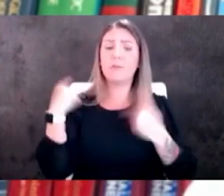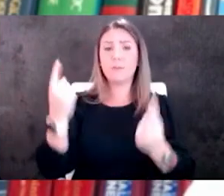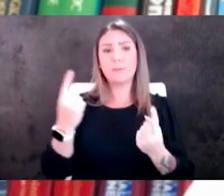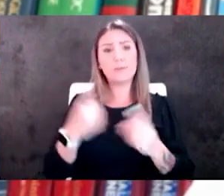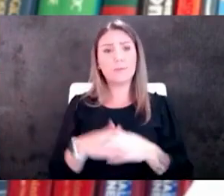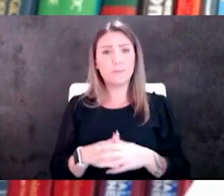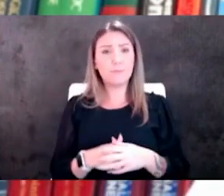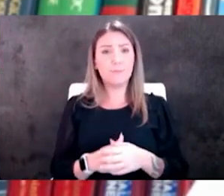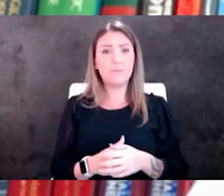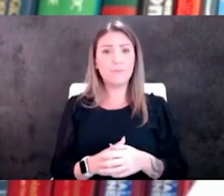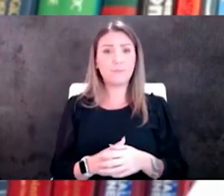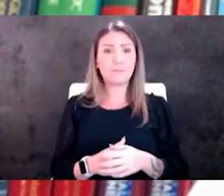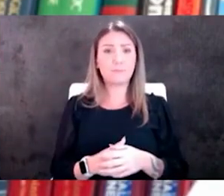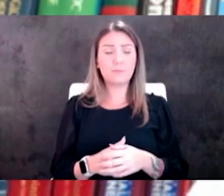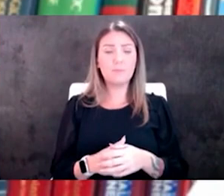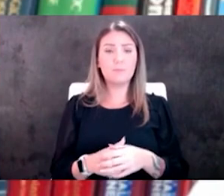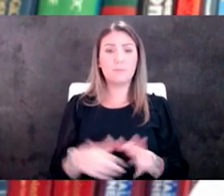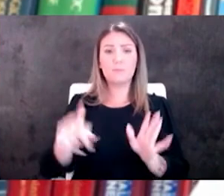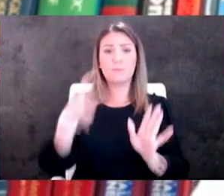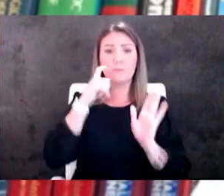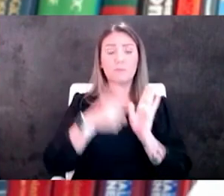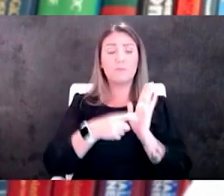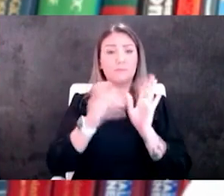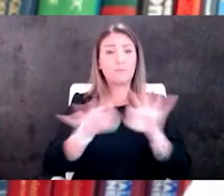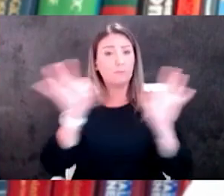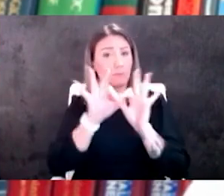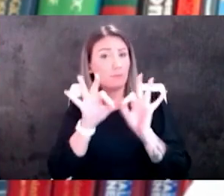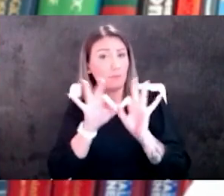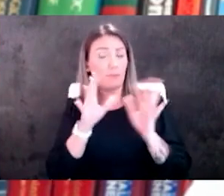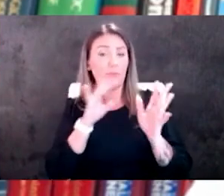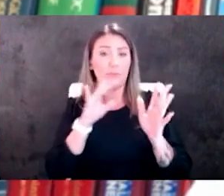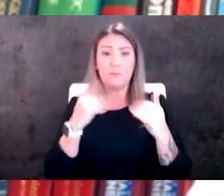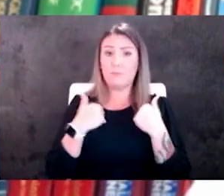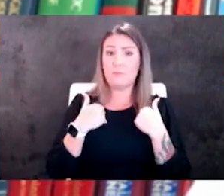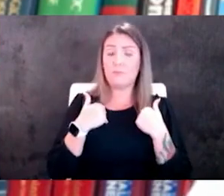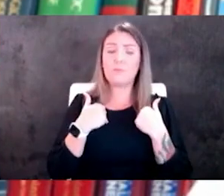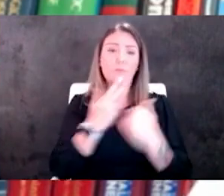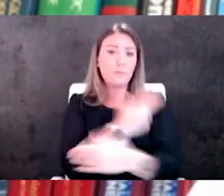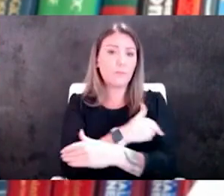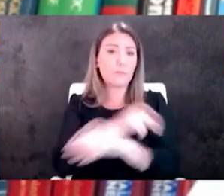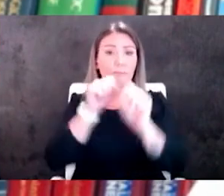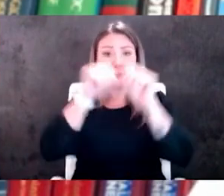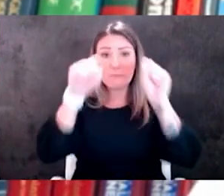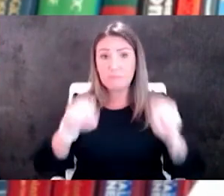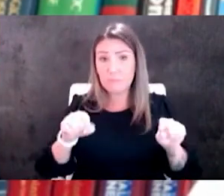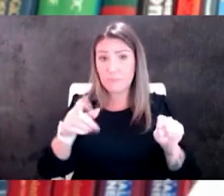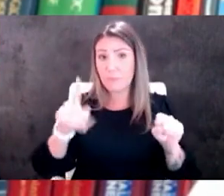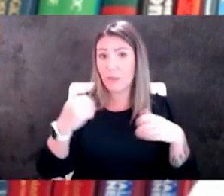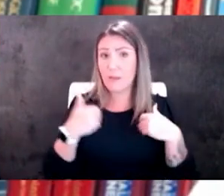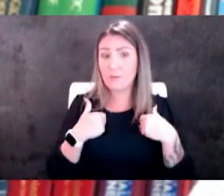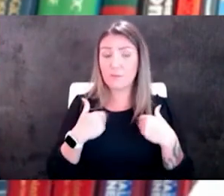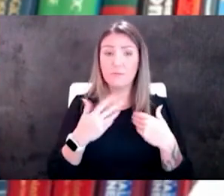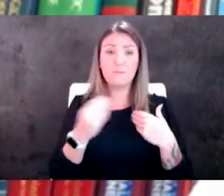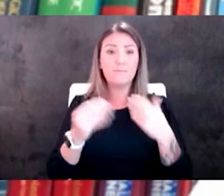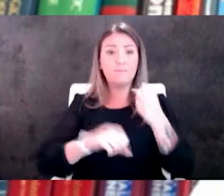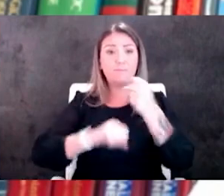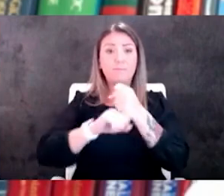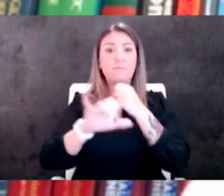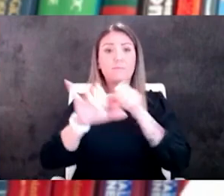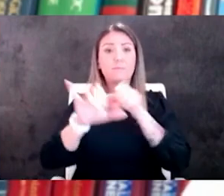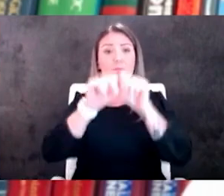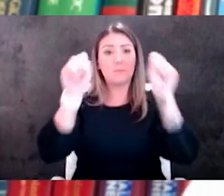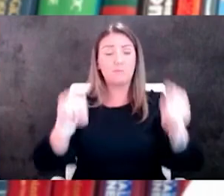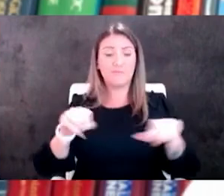they recognize the importance of having the hospital system that they have and and supporting that system